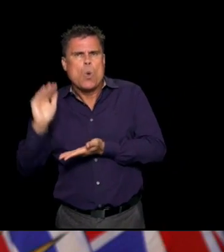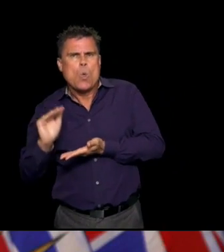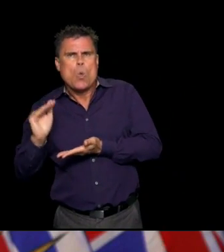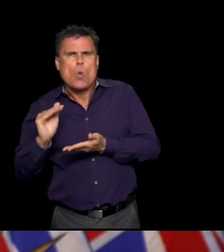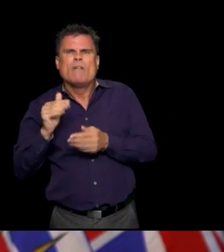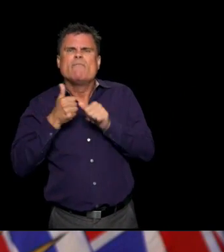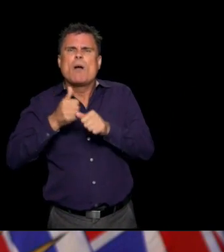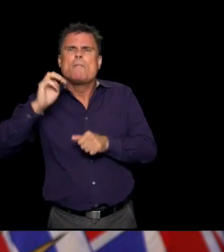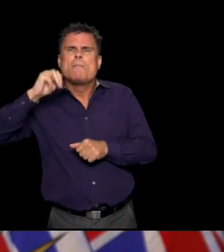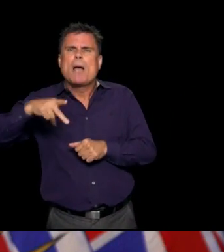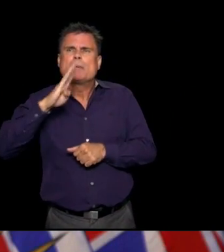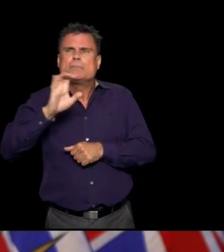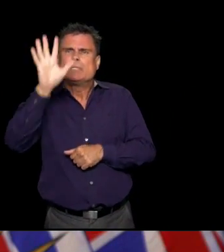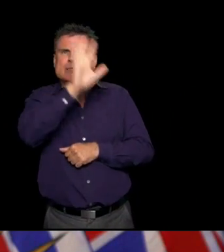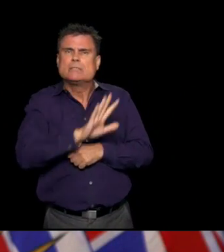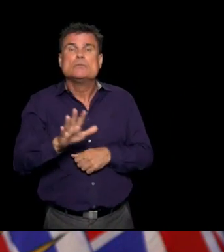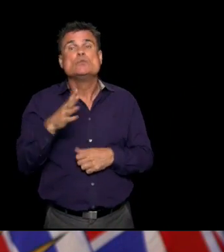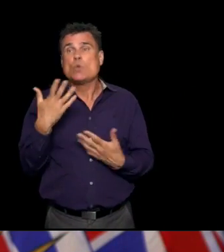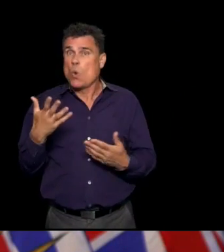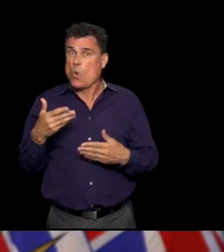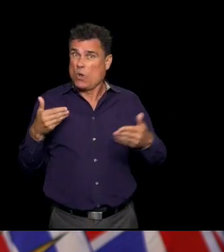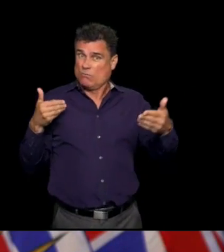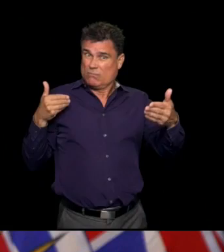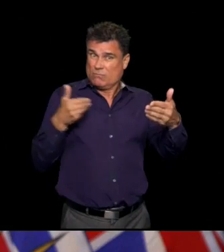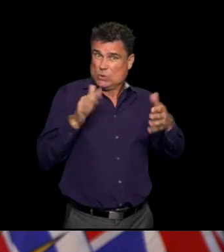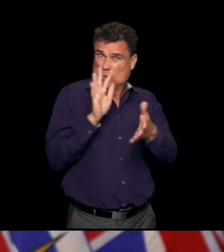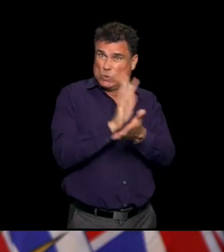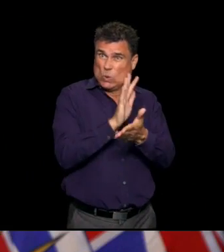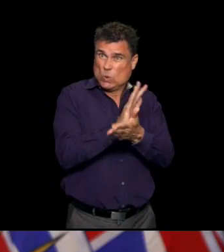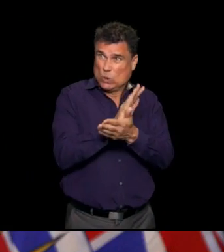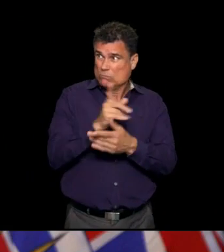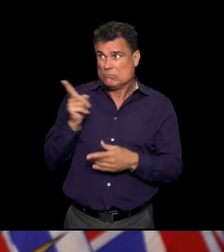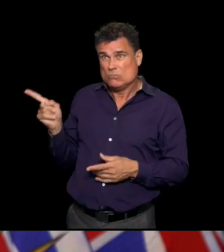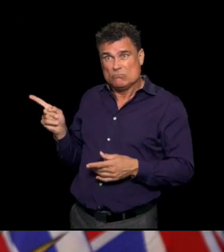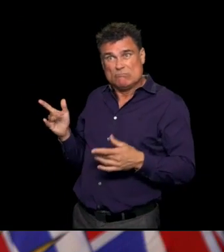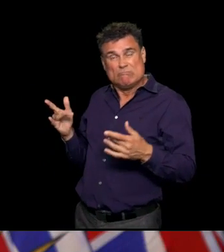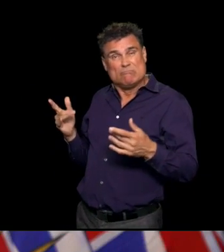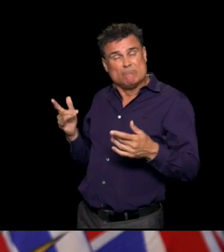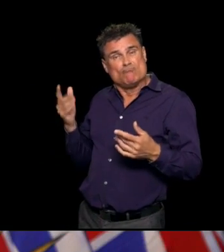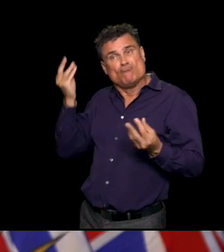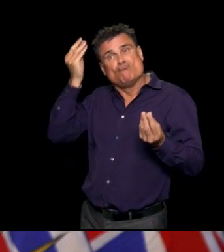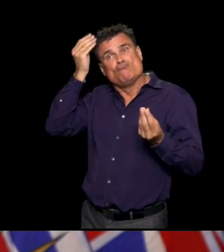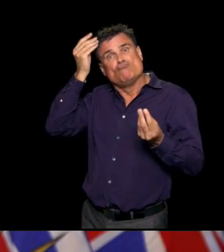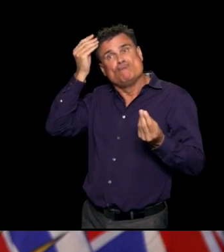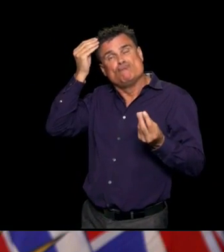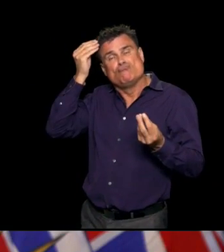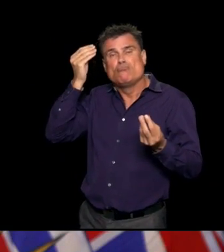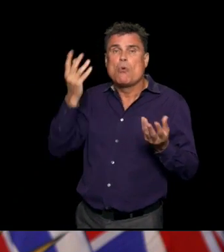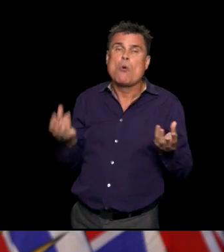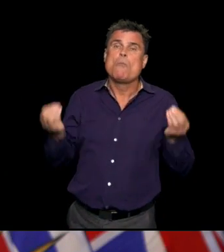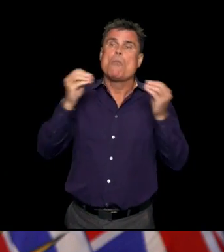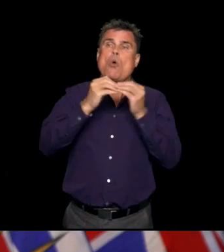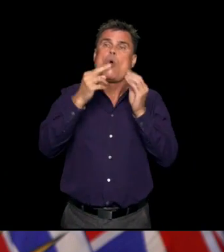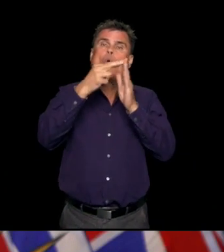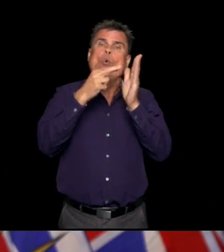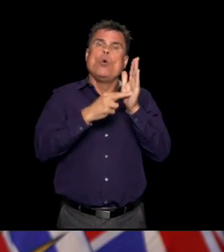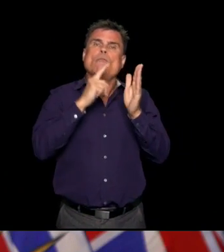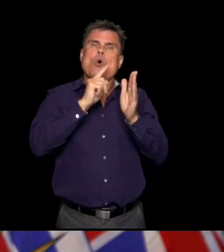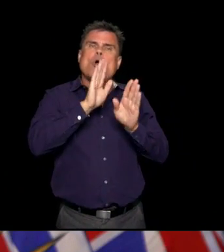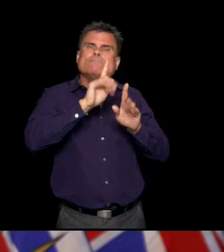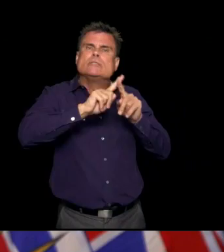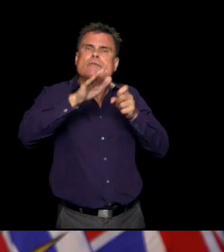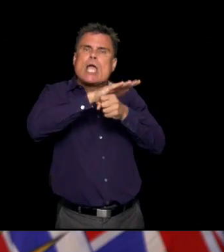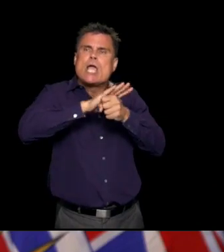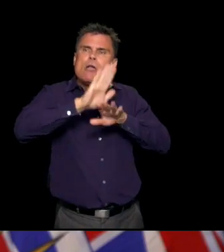recommending that any extra resources or different policies or caps on class sizes be put into place in any of these